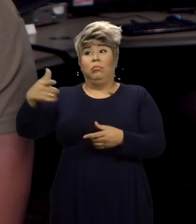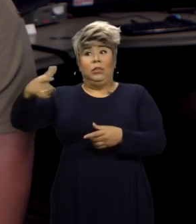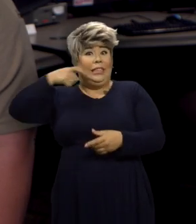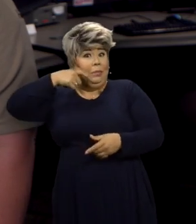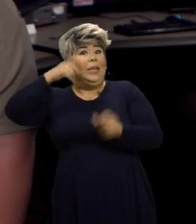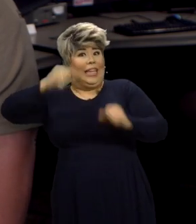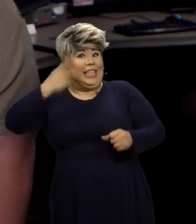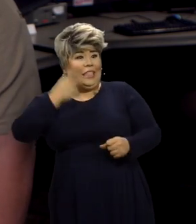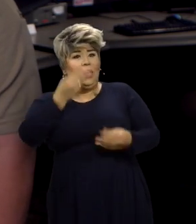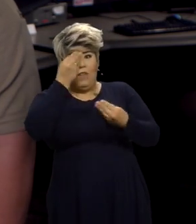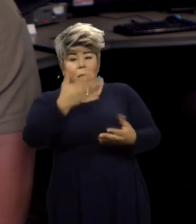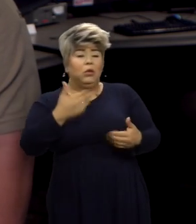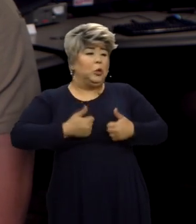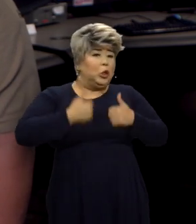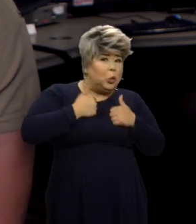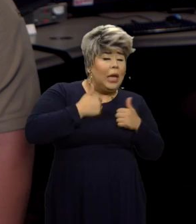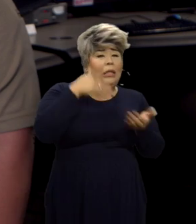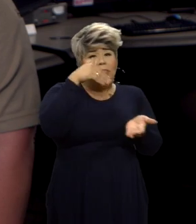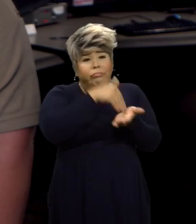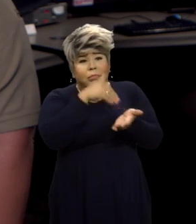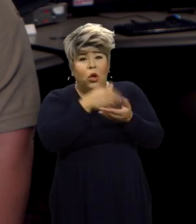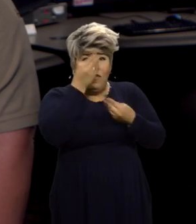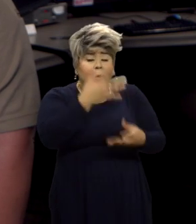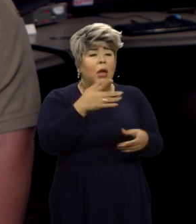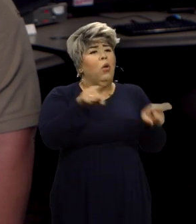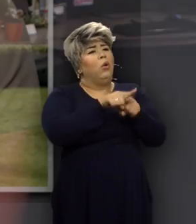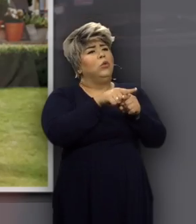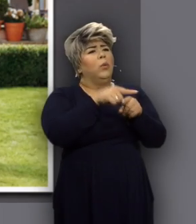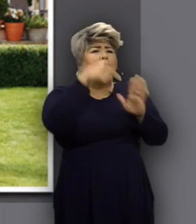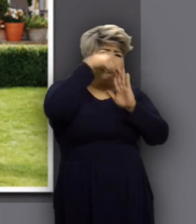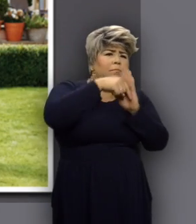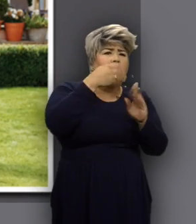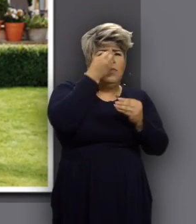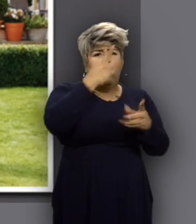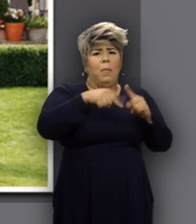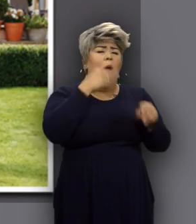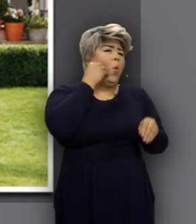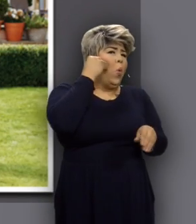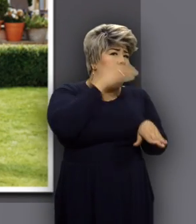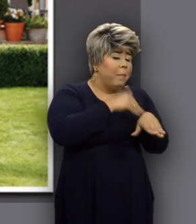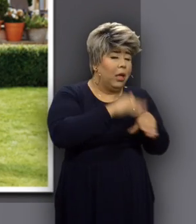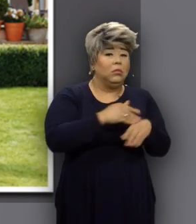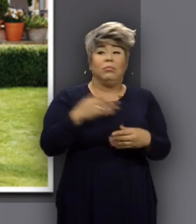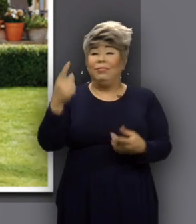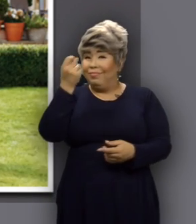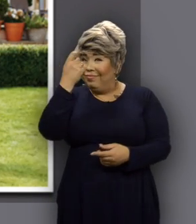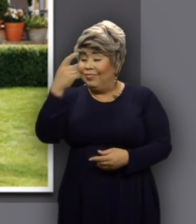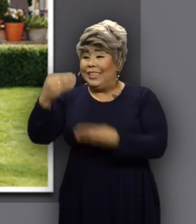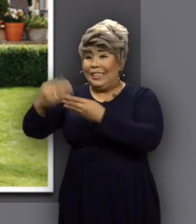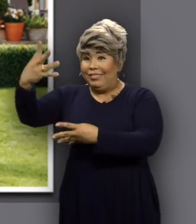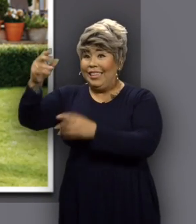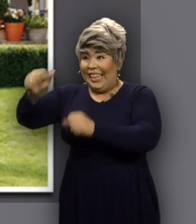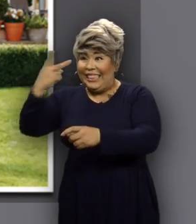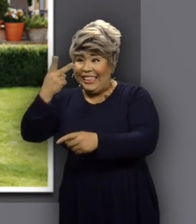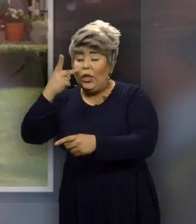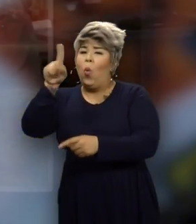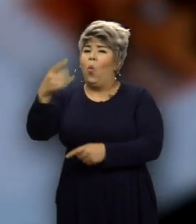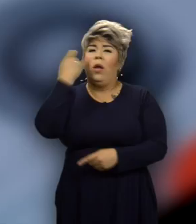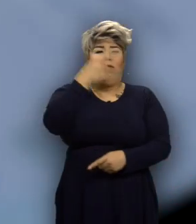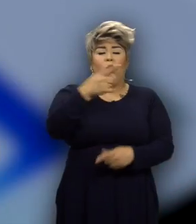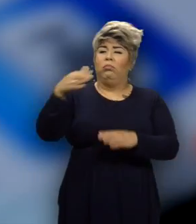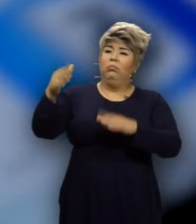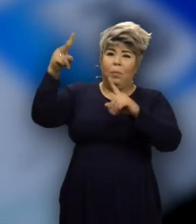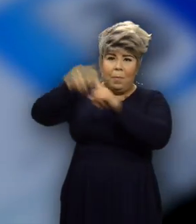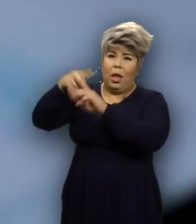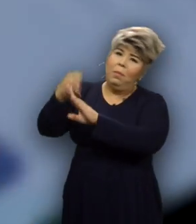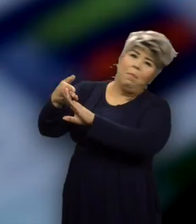will see your address, medical information, and details about your home and pets. Your information is displayed to dispatchers only when